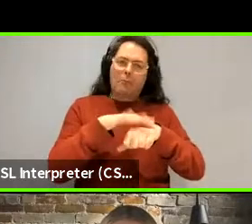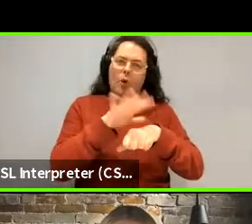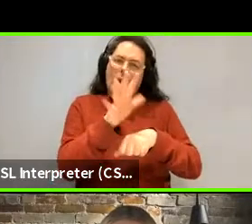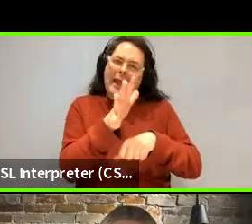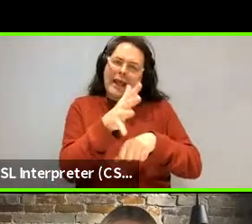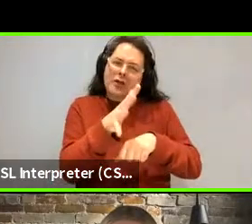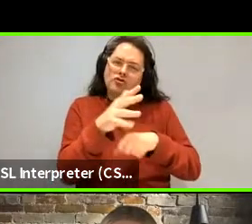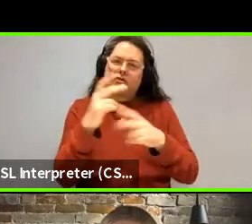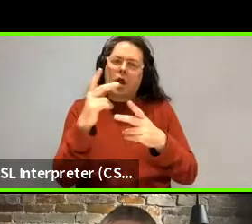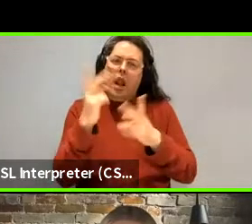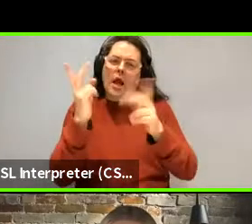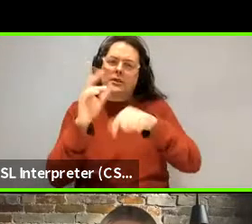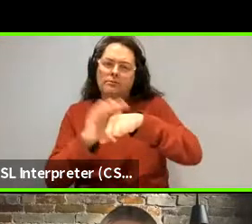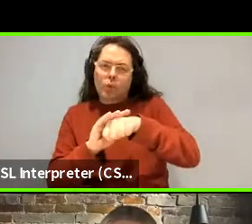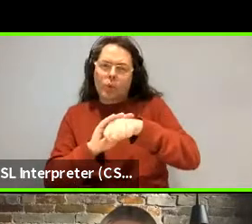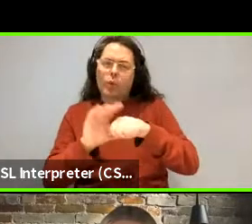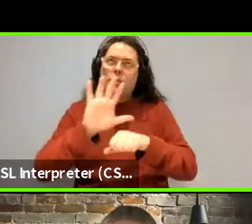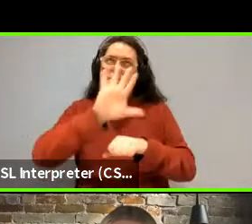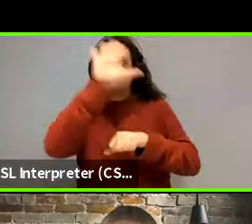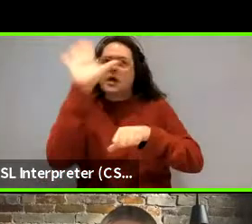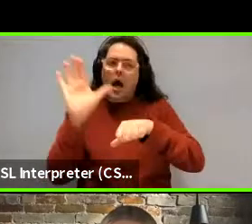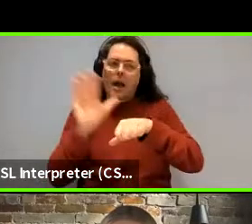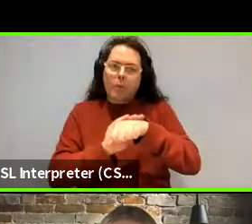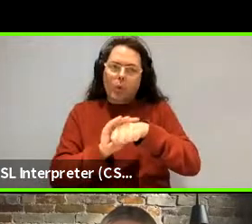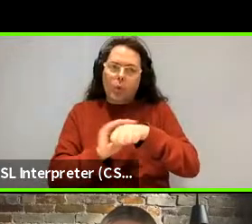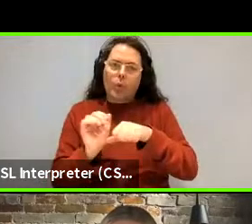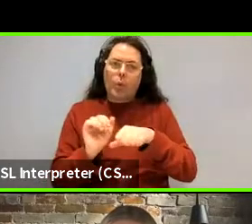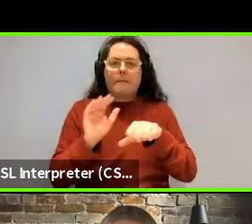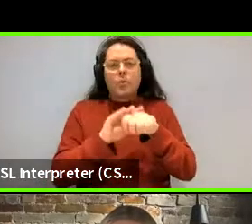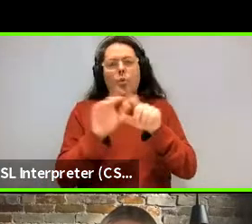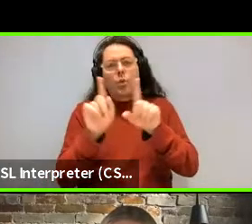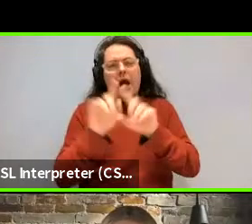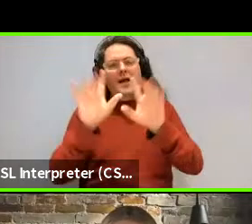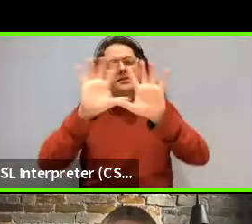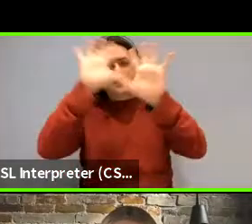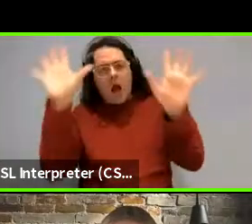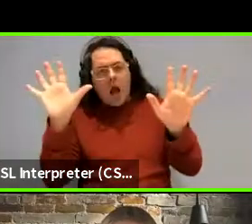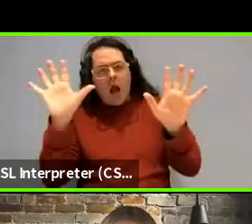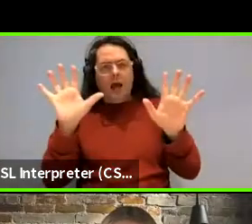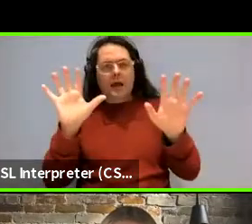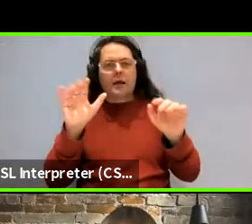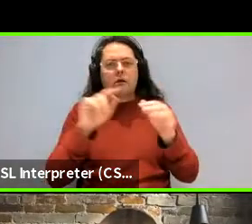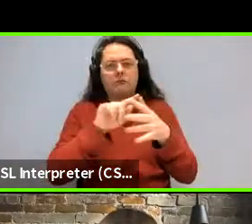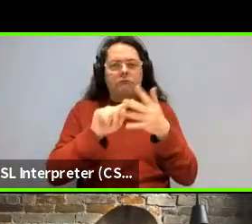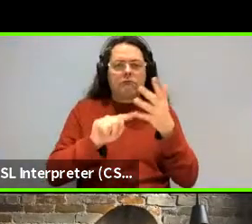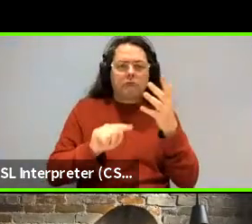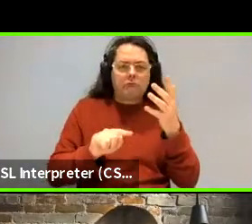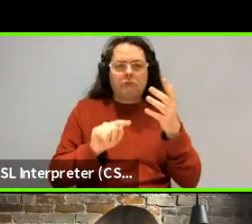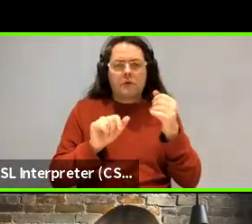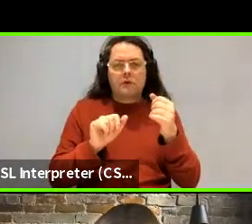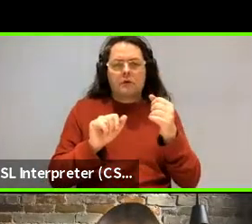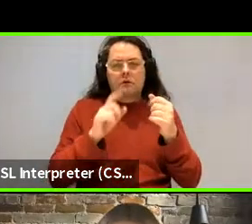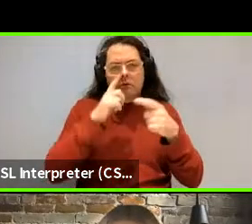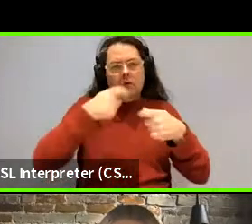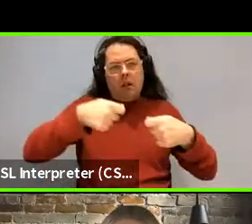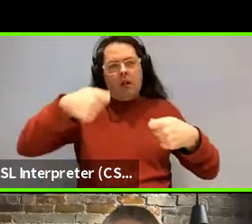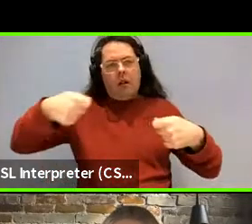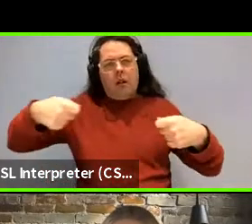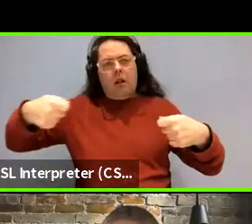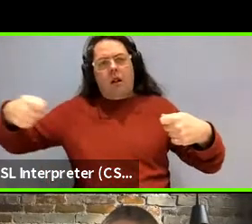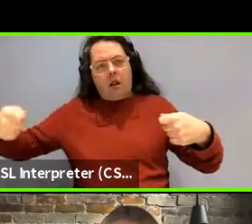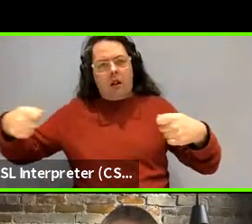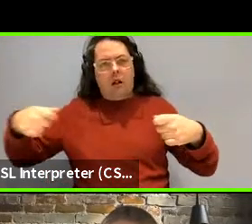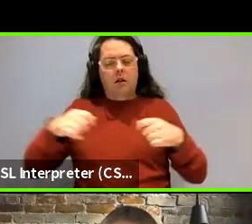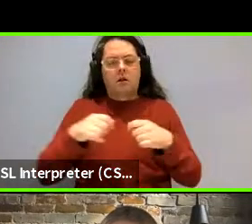blue or sky blue, or maybe blue like the sky and, and so on. So, so couldn't we say perhaps that,